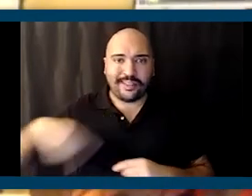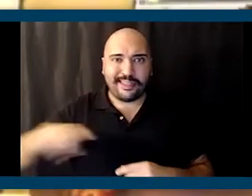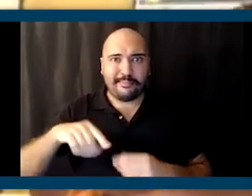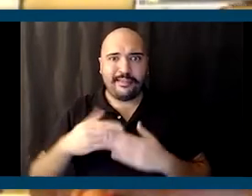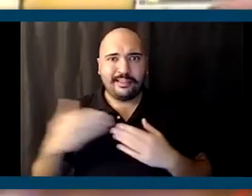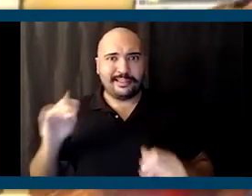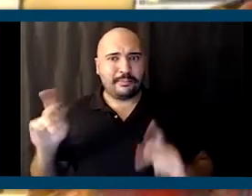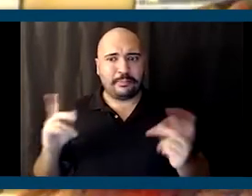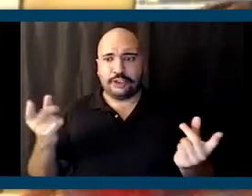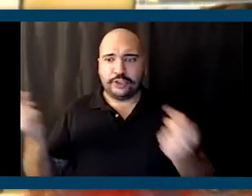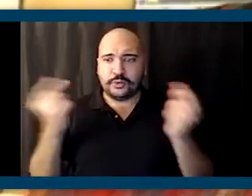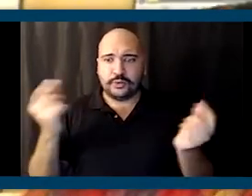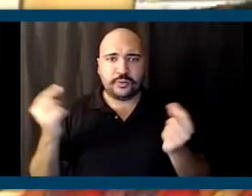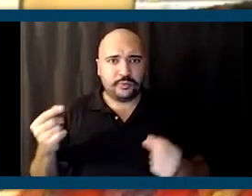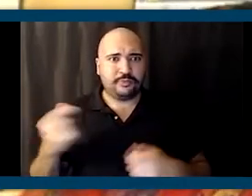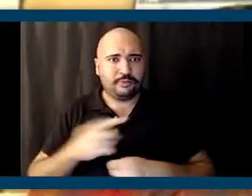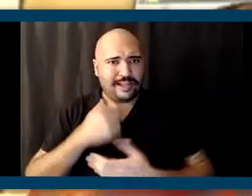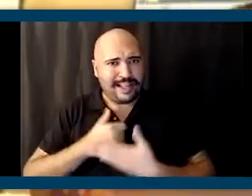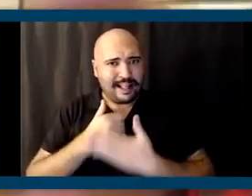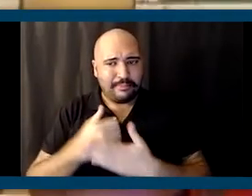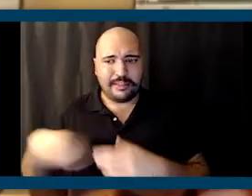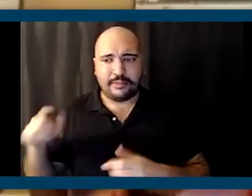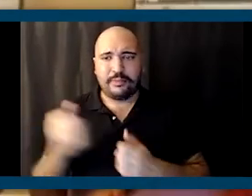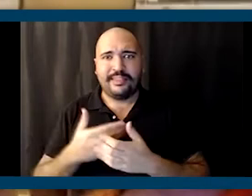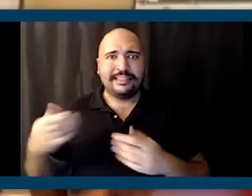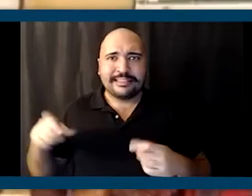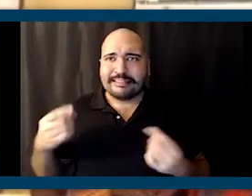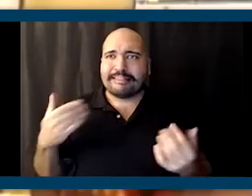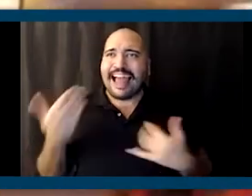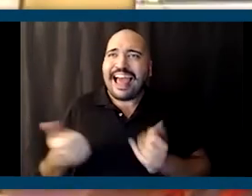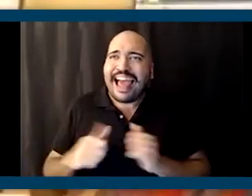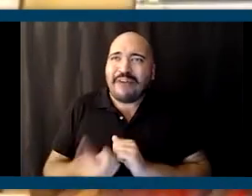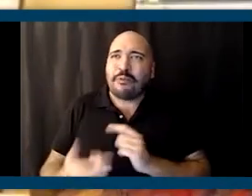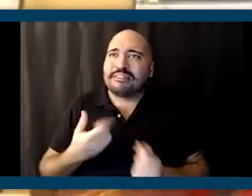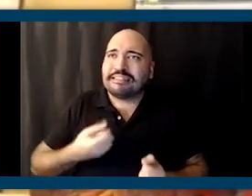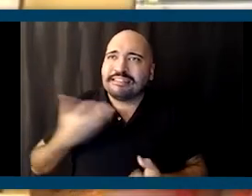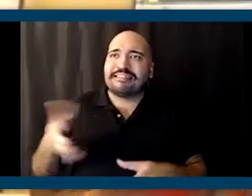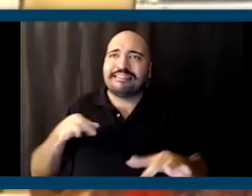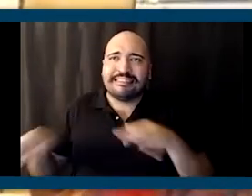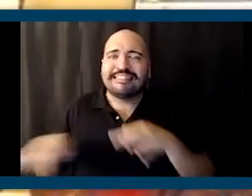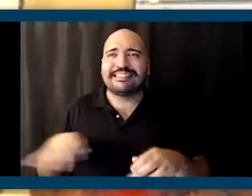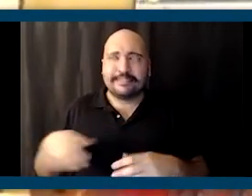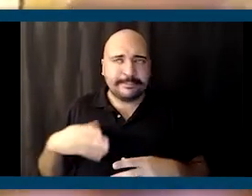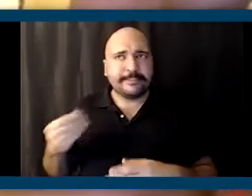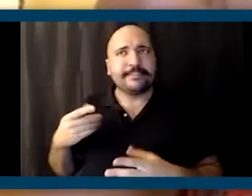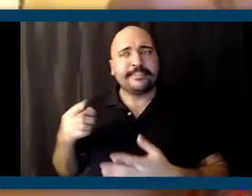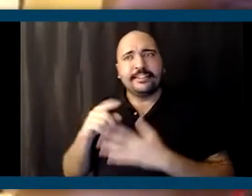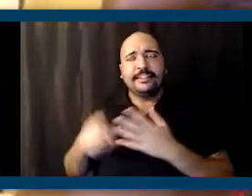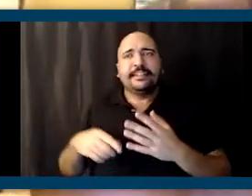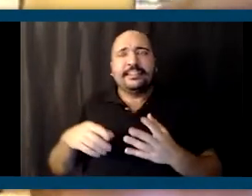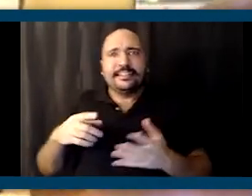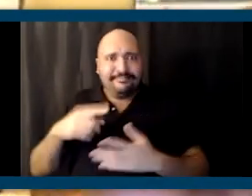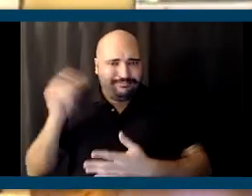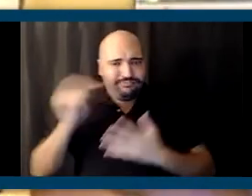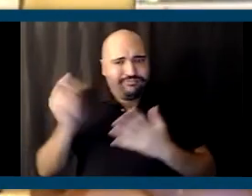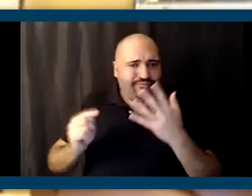were doing, making sure I helped them with the things that they needed done, that they didn't know how to articulate and speaking on behalf of their bills and all these kinds of things. So that when we